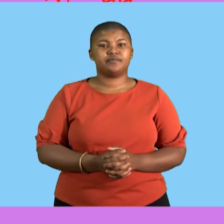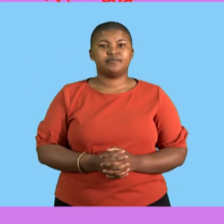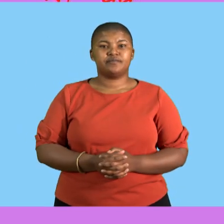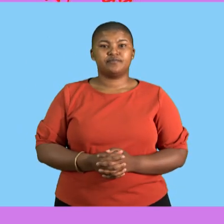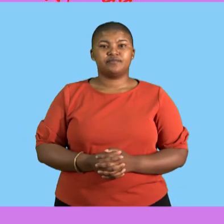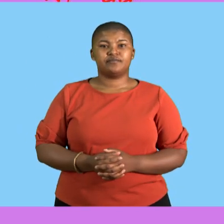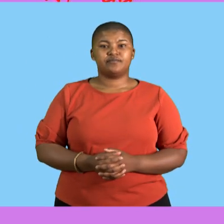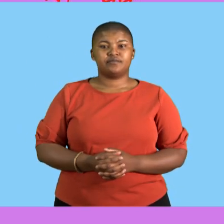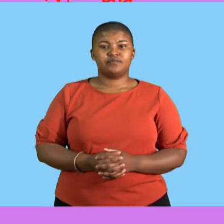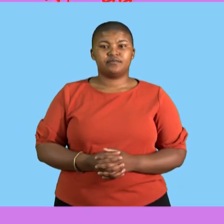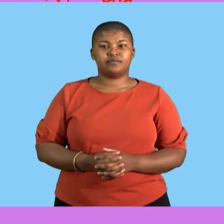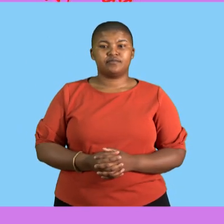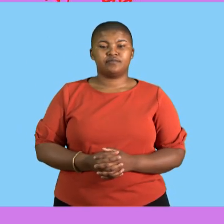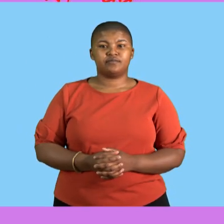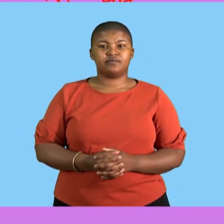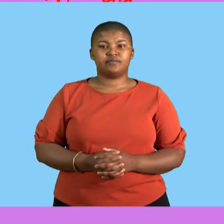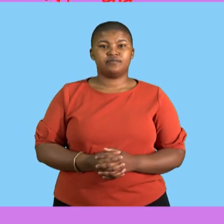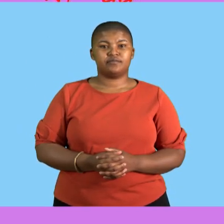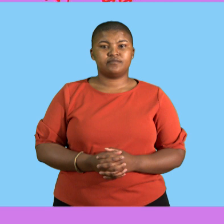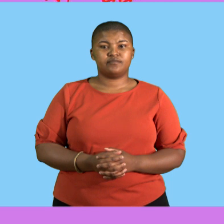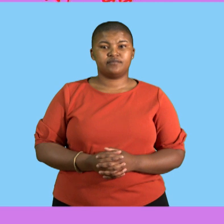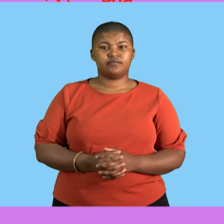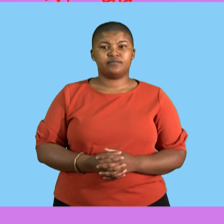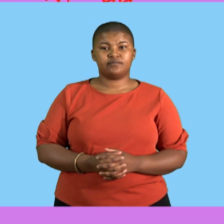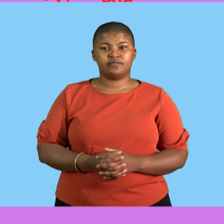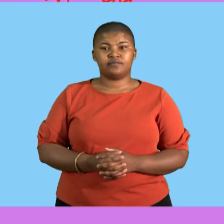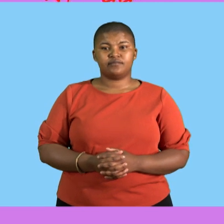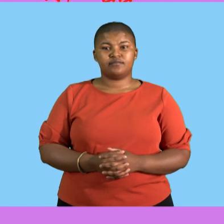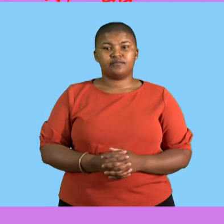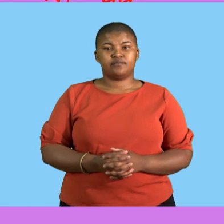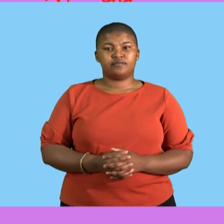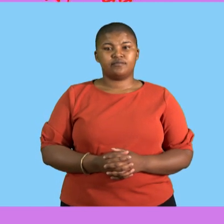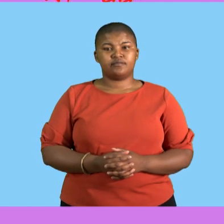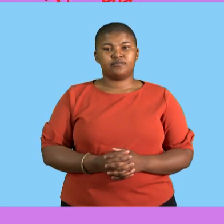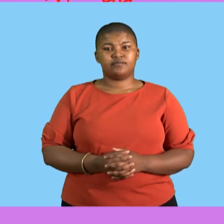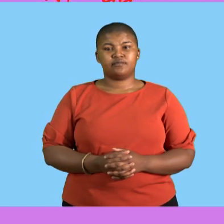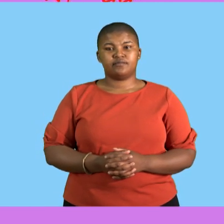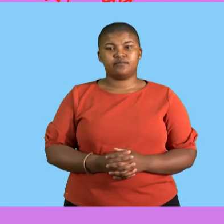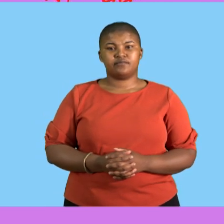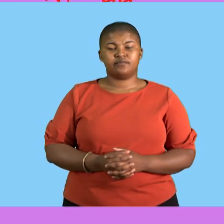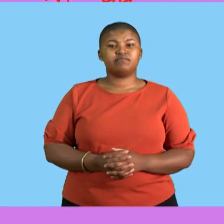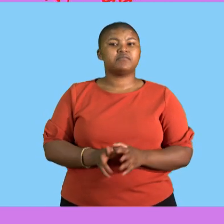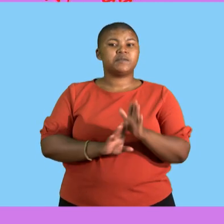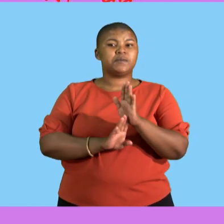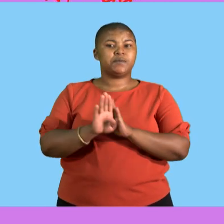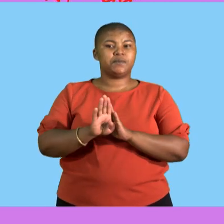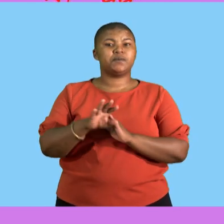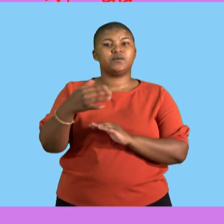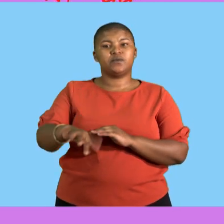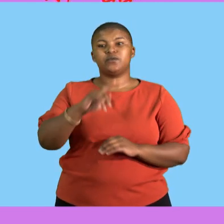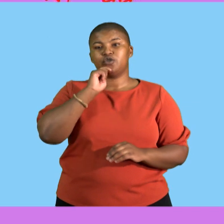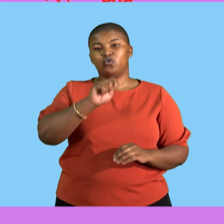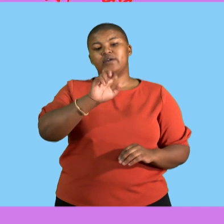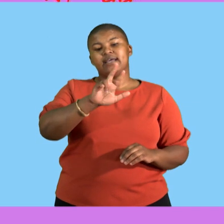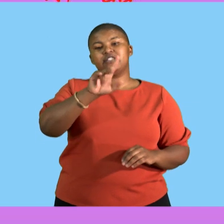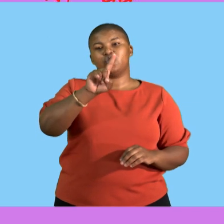we will see that the price went up with 81,1%. That